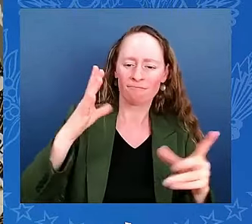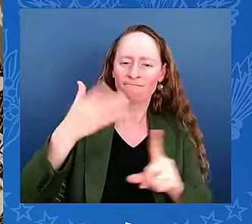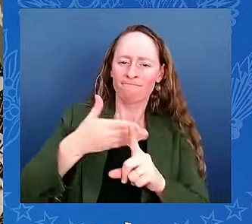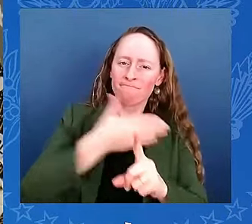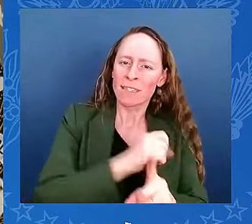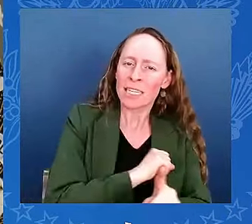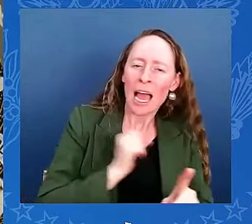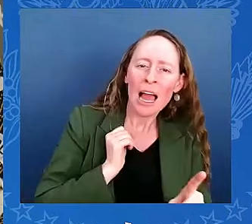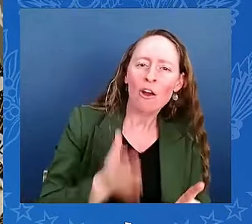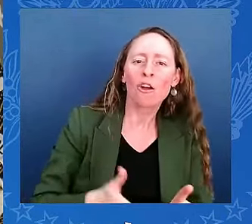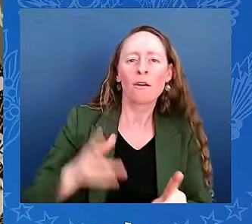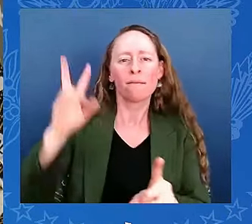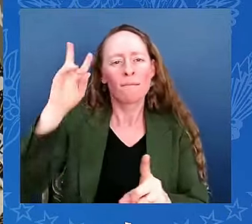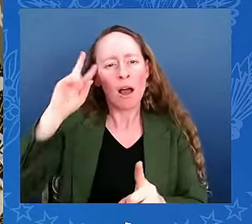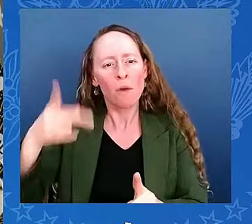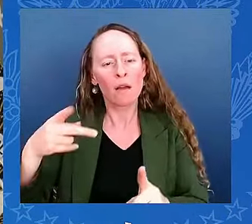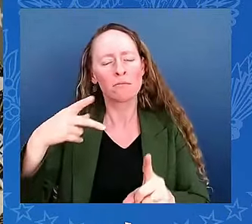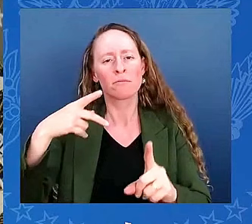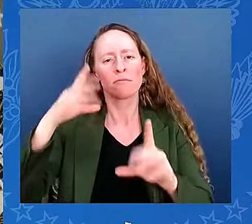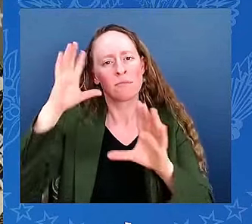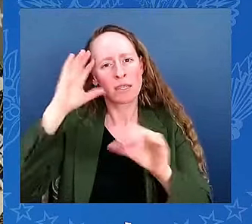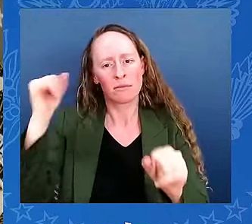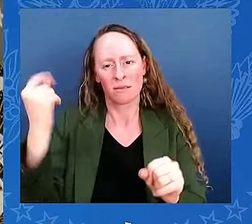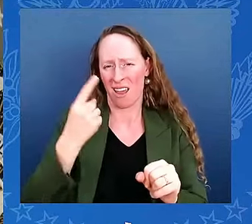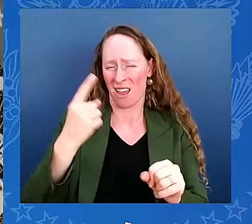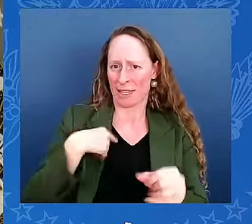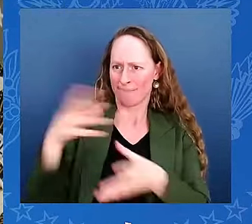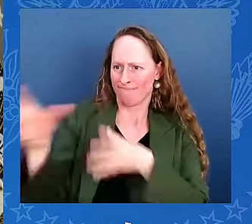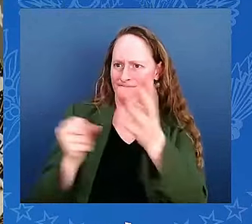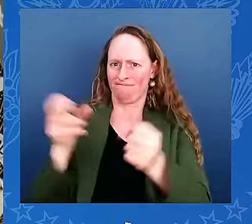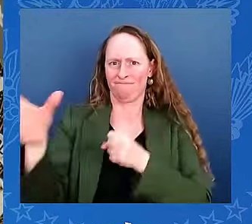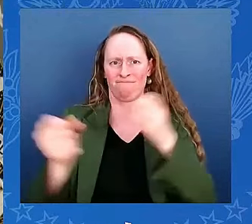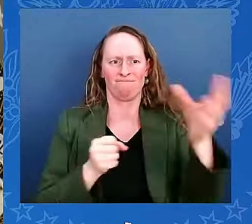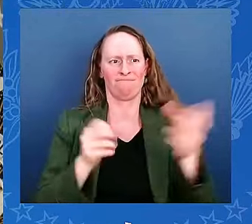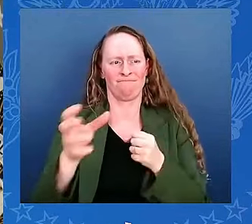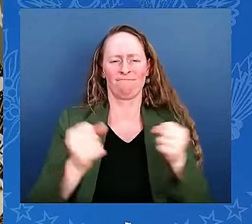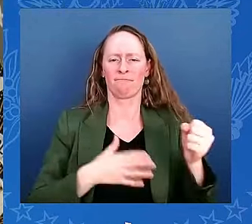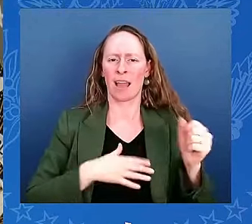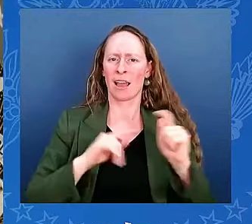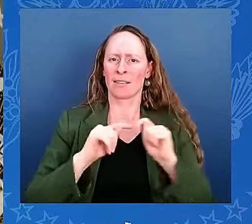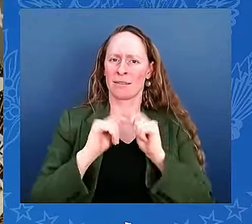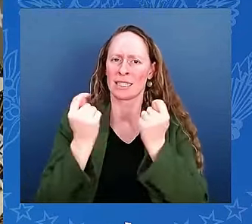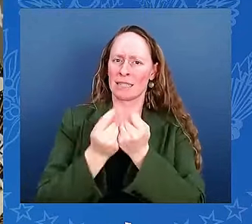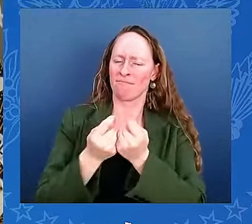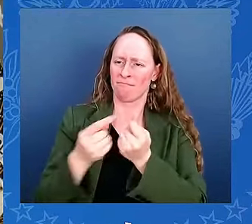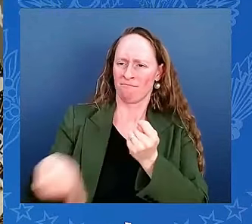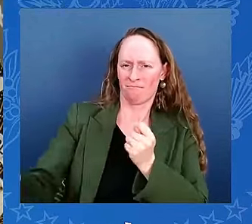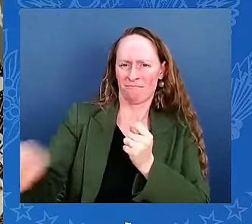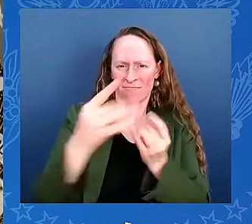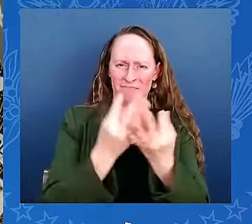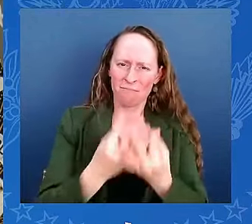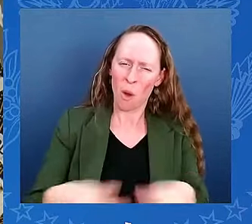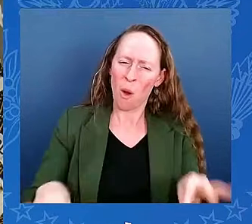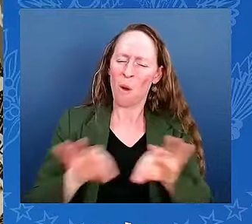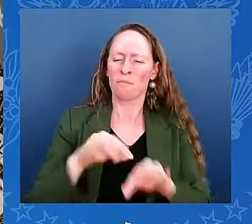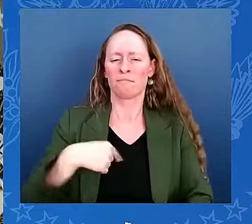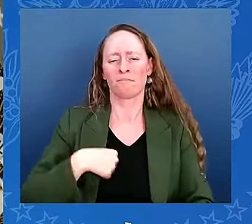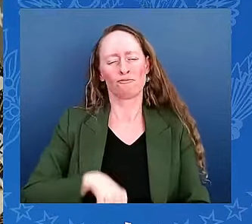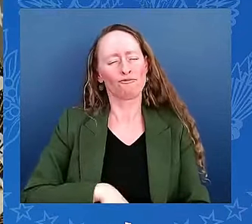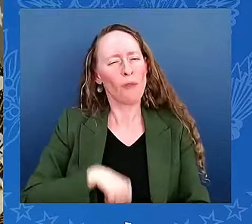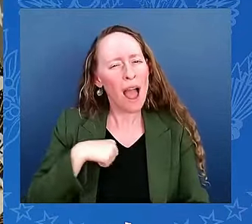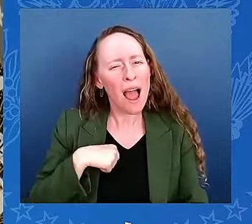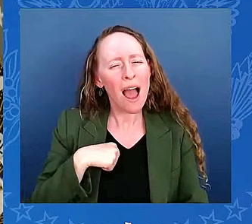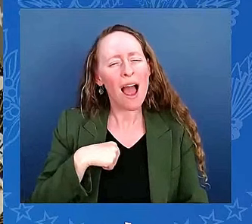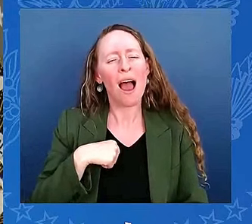Kamala to Dr. Murphy to so many of you here today, I'm proud that I kept my commitment to have an administration that looks like America